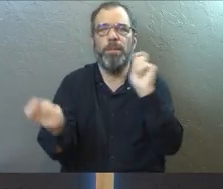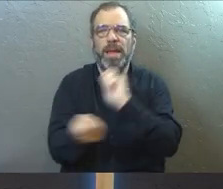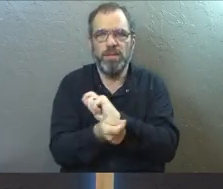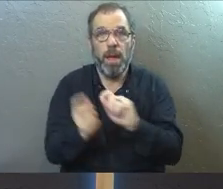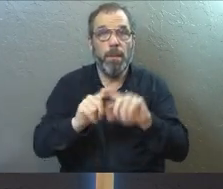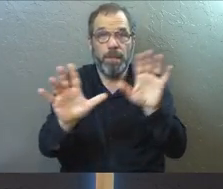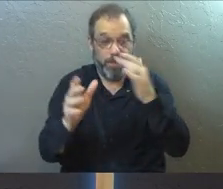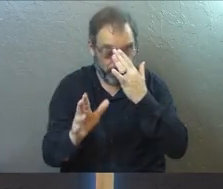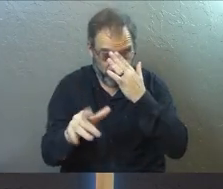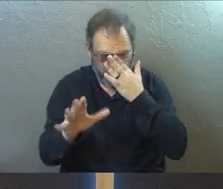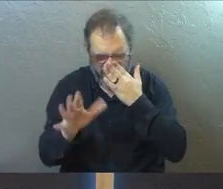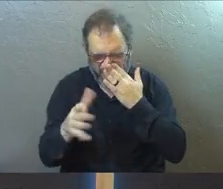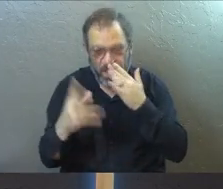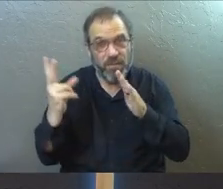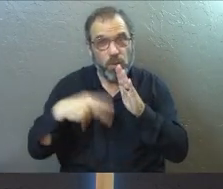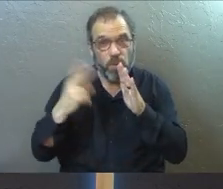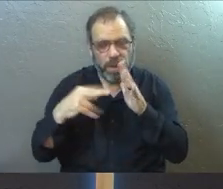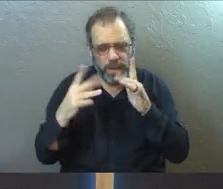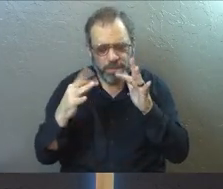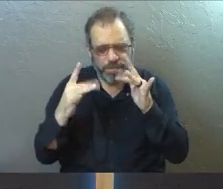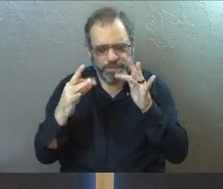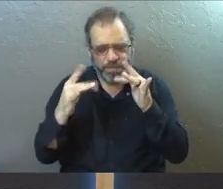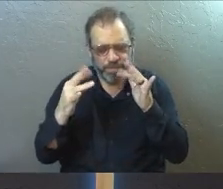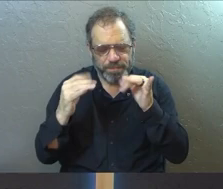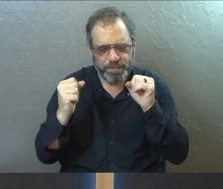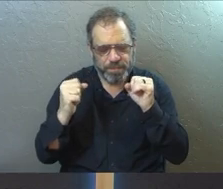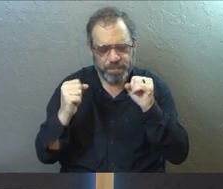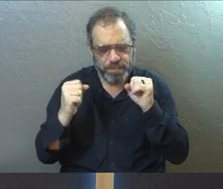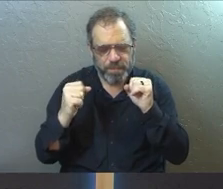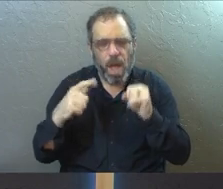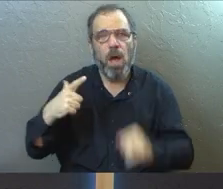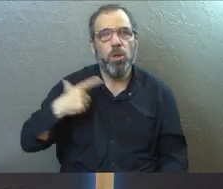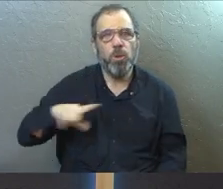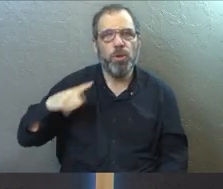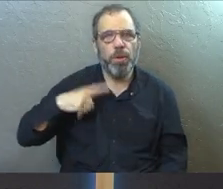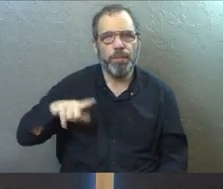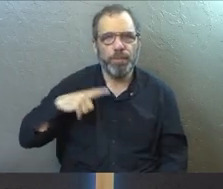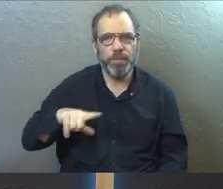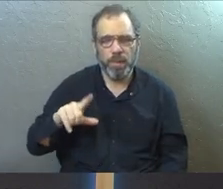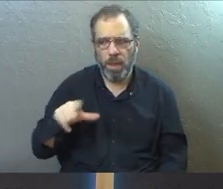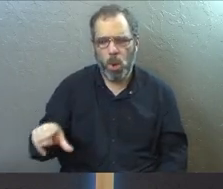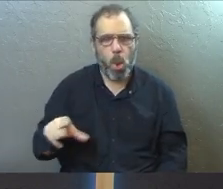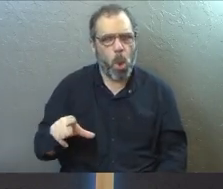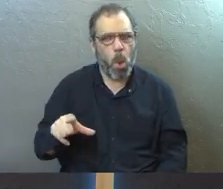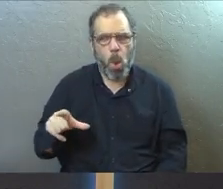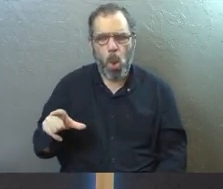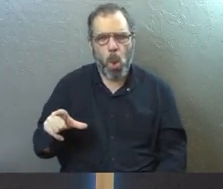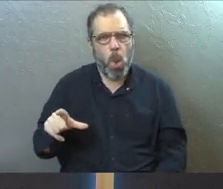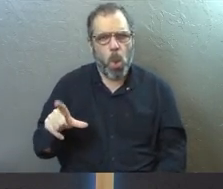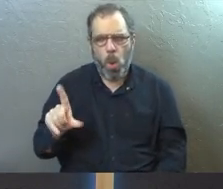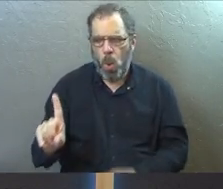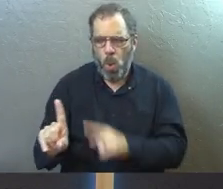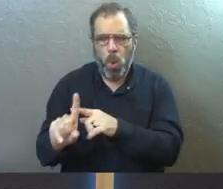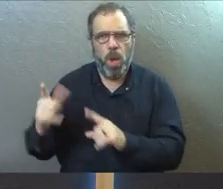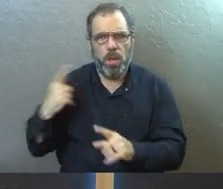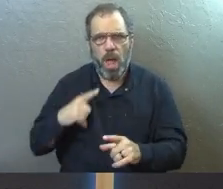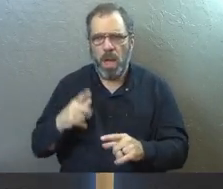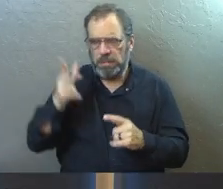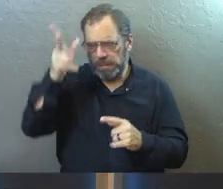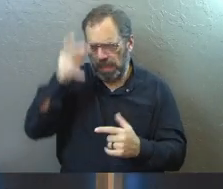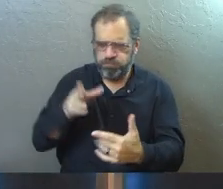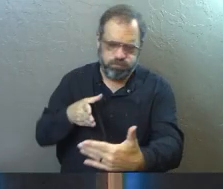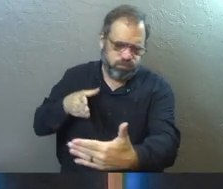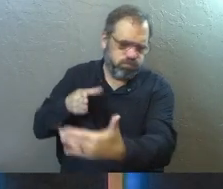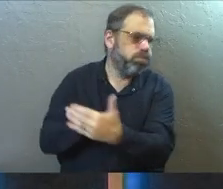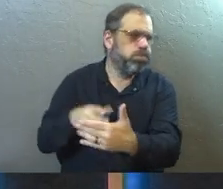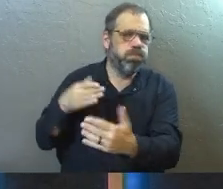But if you read about him, he came under great attack from Satan. Great